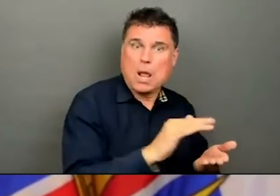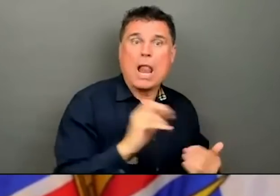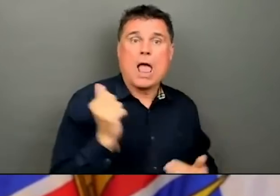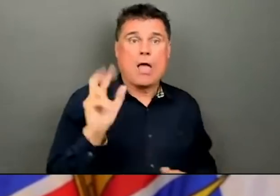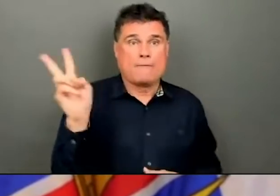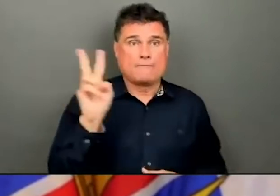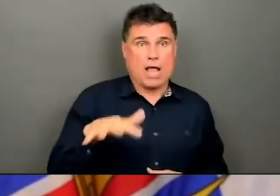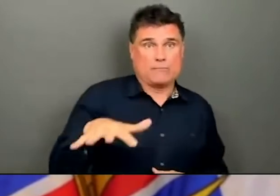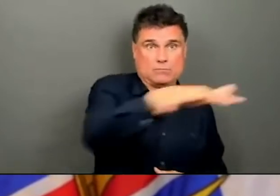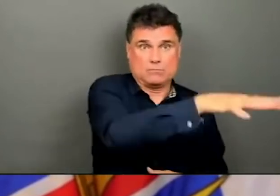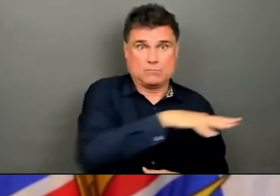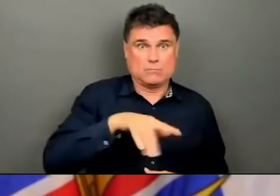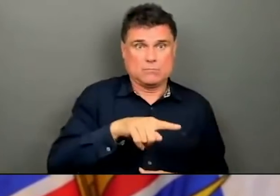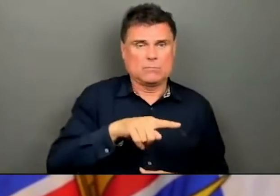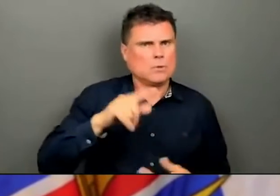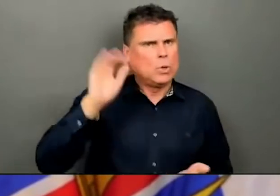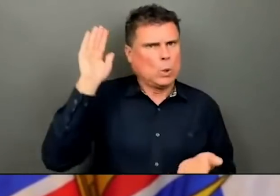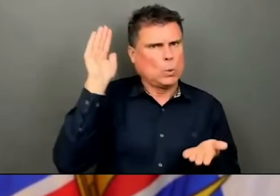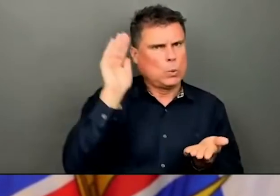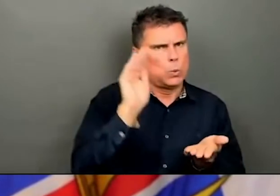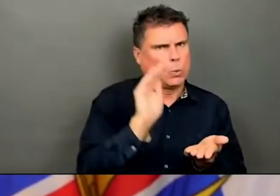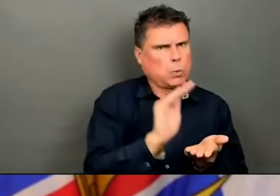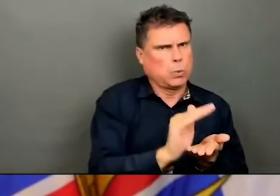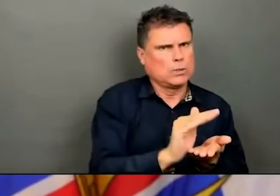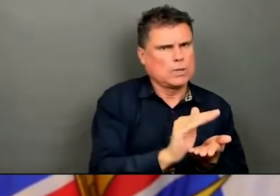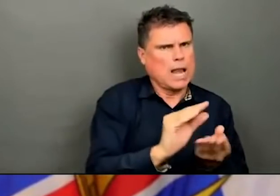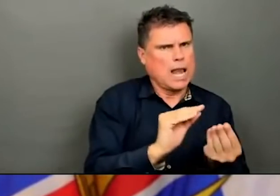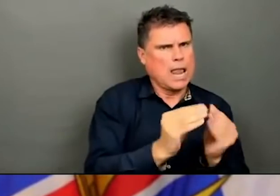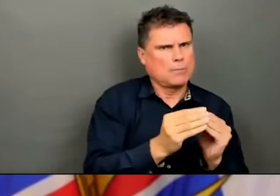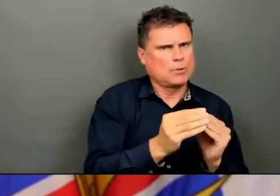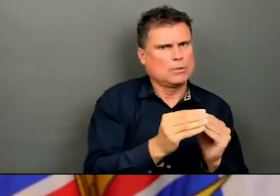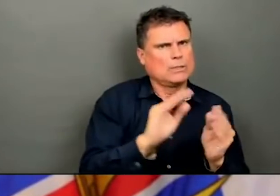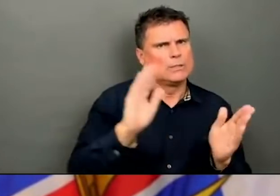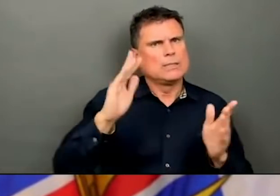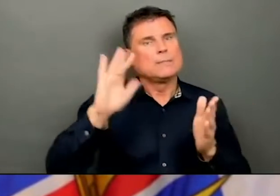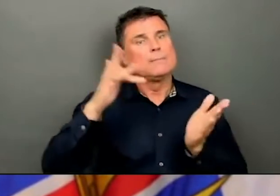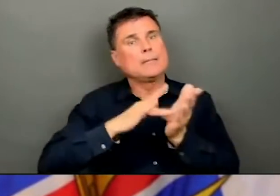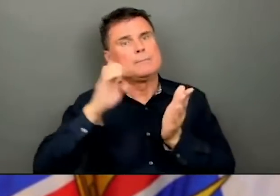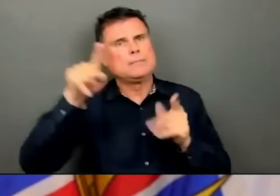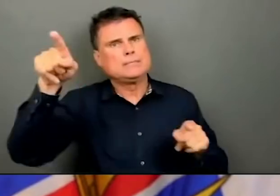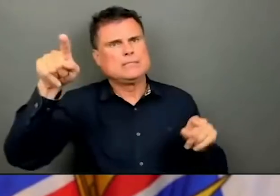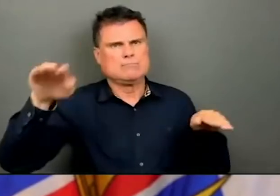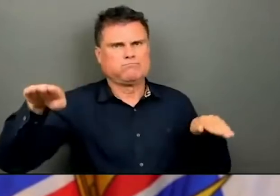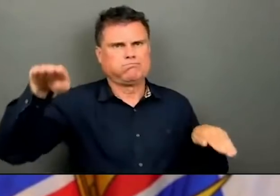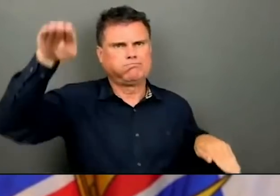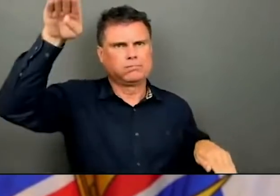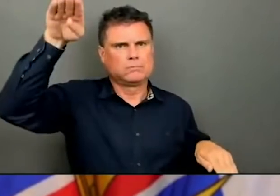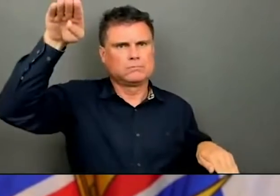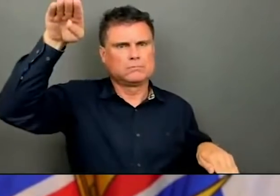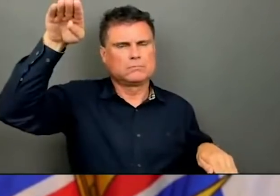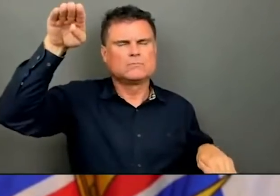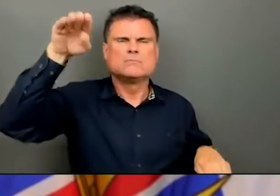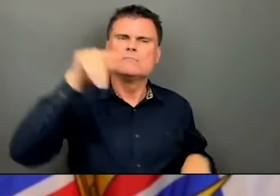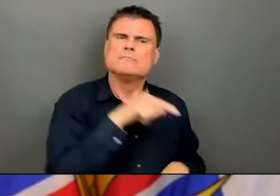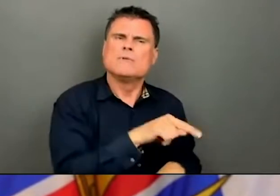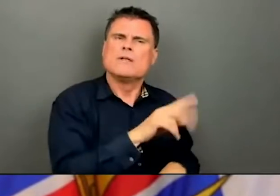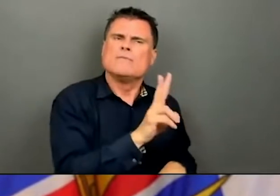registering lower than interior health. Is there anything in particular that Vancouver Coastal Health is doing